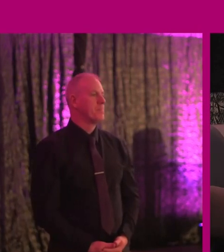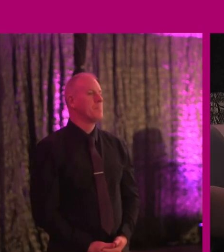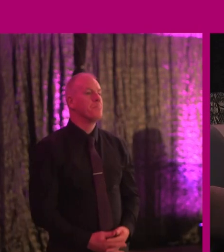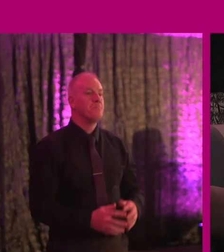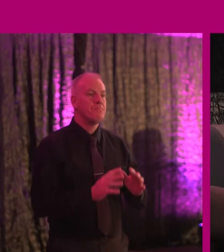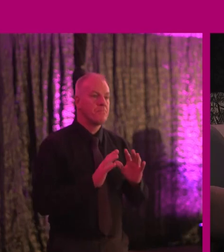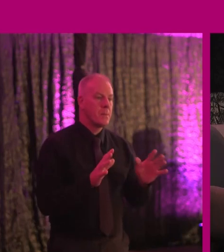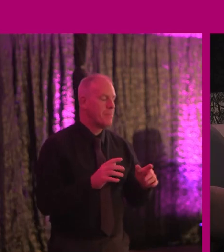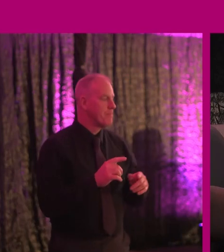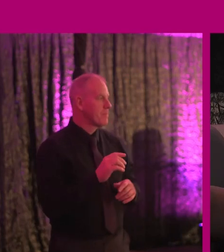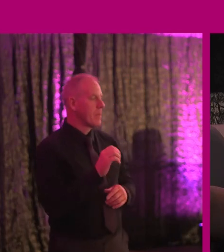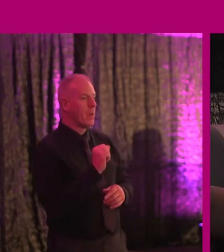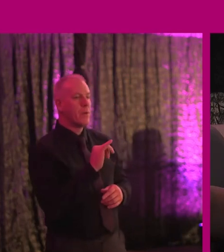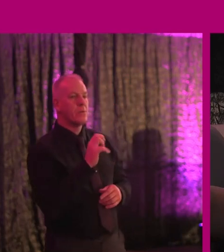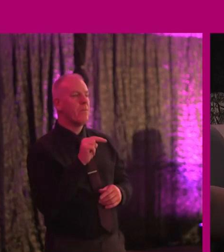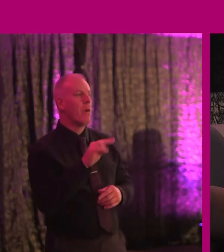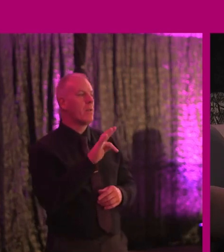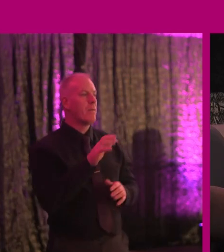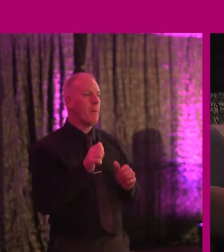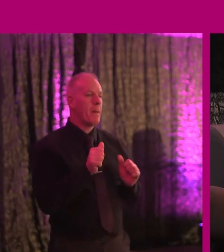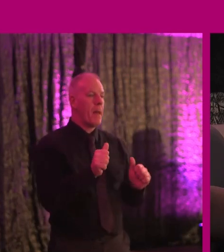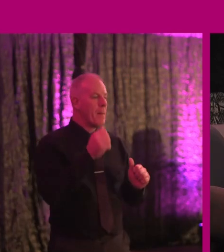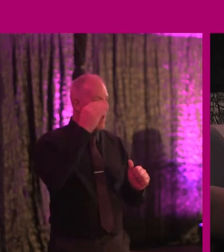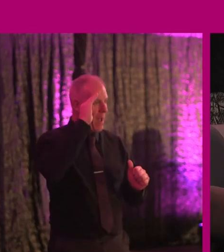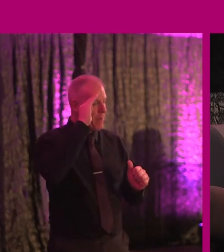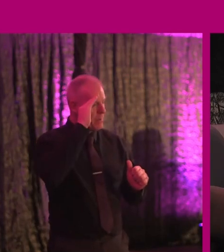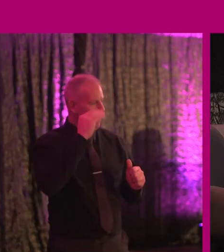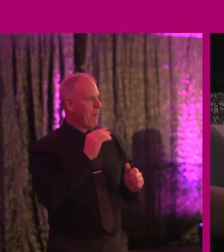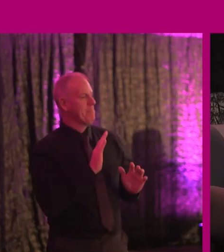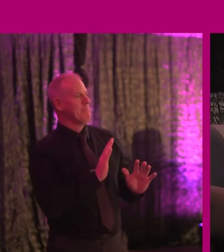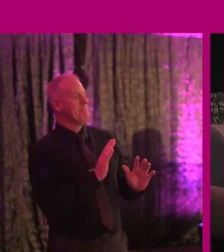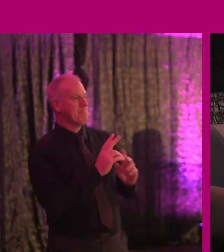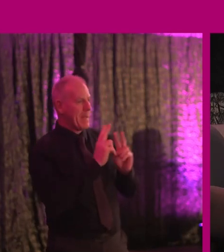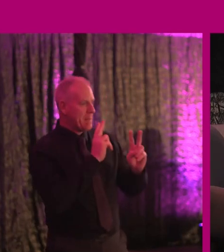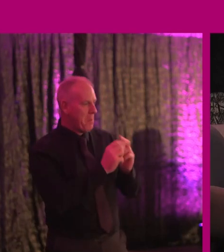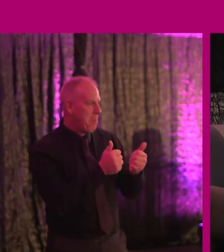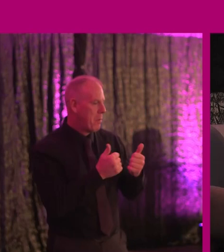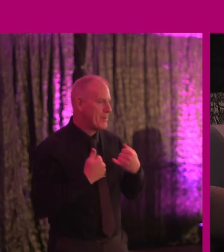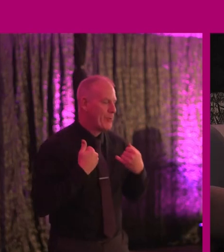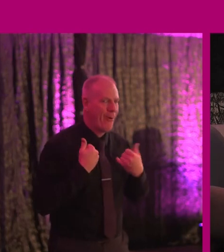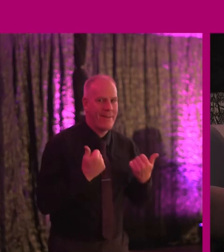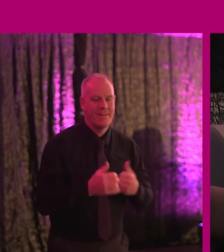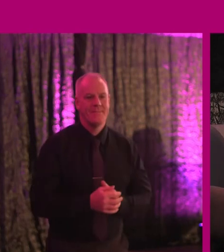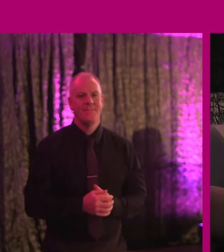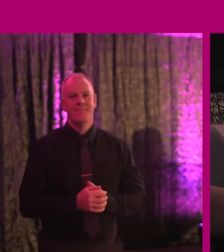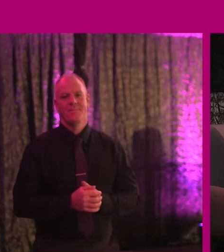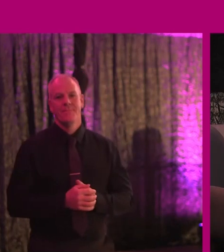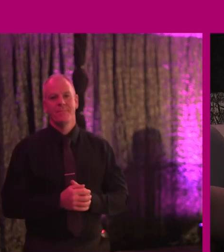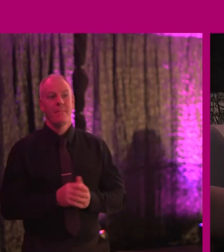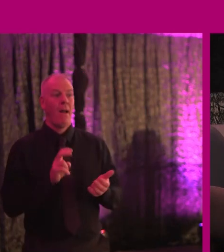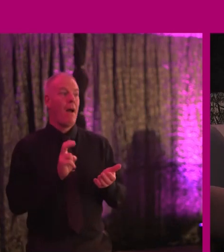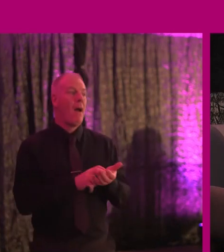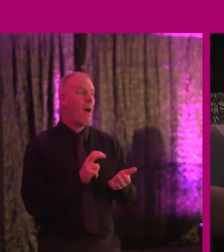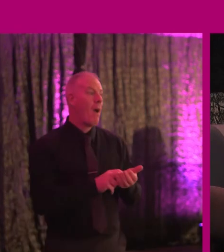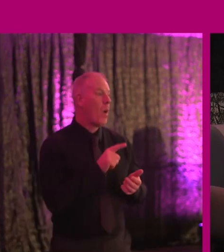Hello, Caroline. It's Siobhan Long from Enable Ireland. I'm really enjoying your interview. Thanks very much. And I'm really glad that